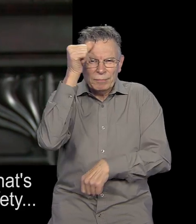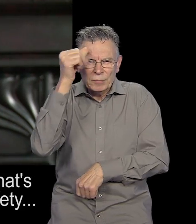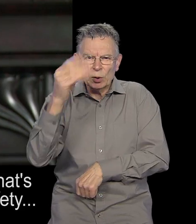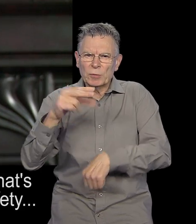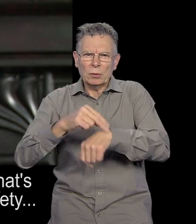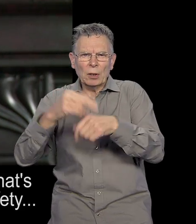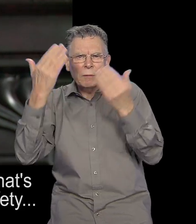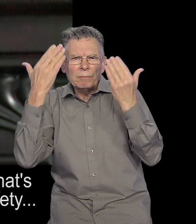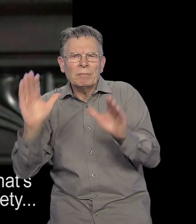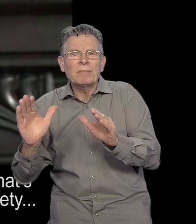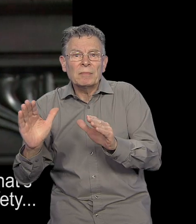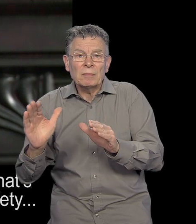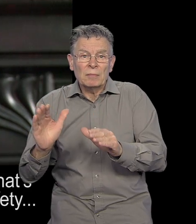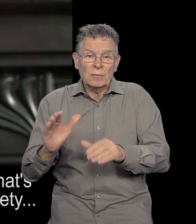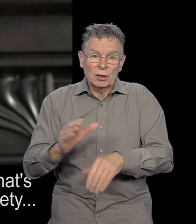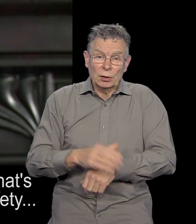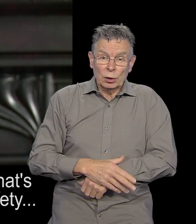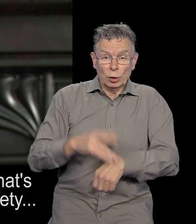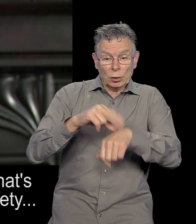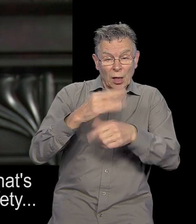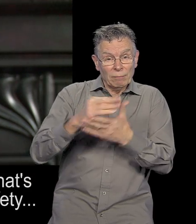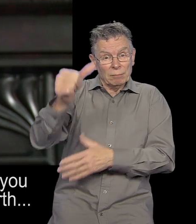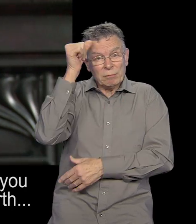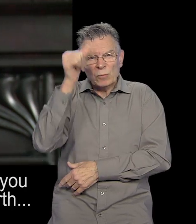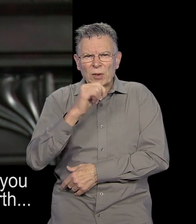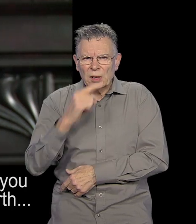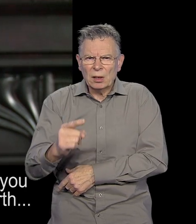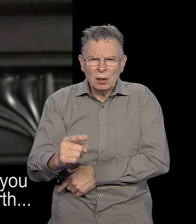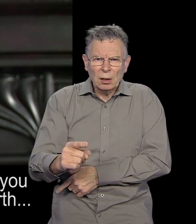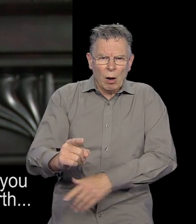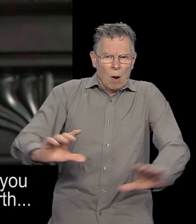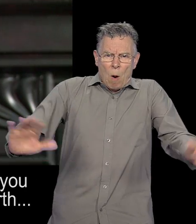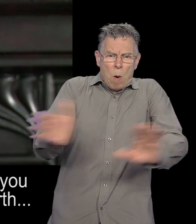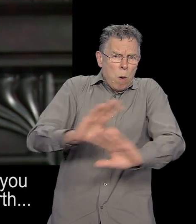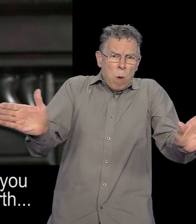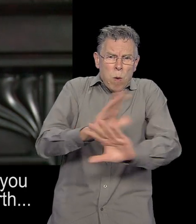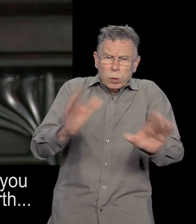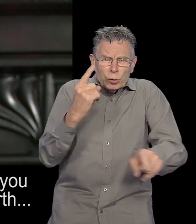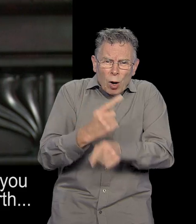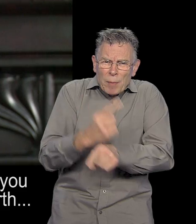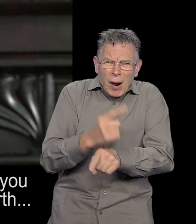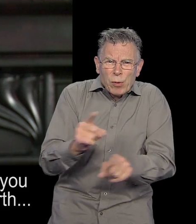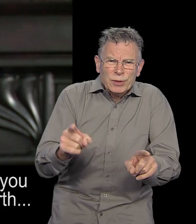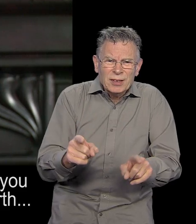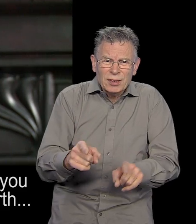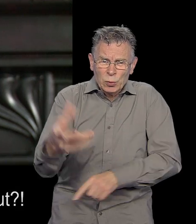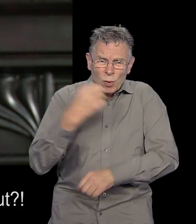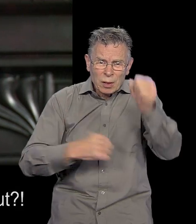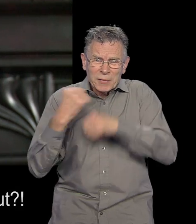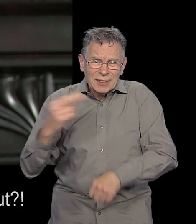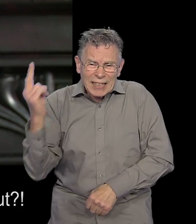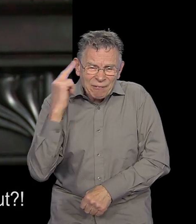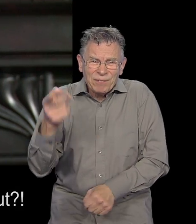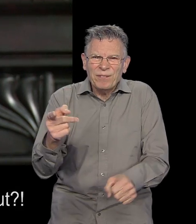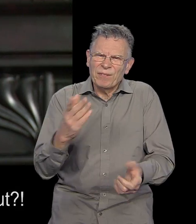you know, safety, two safety nets that both broke, you know, because at the GP level, any GP worth their